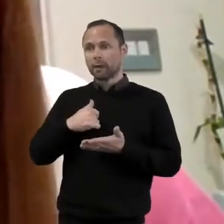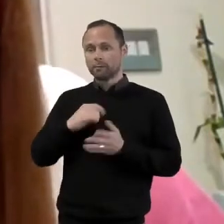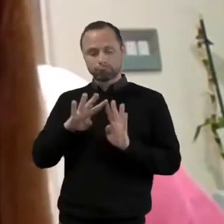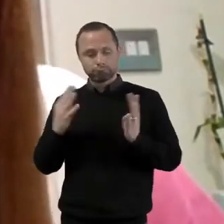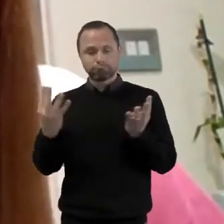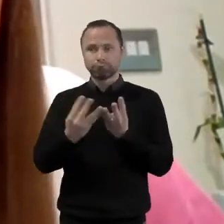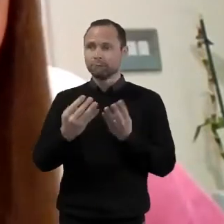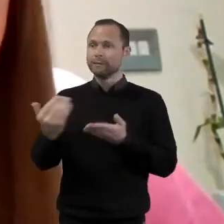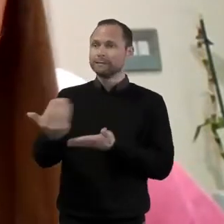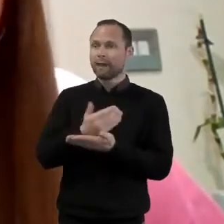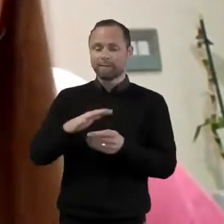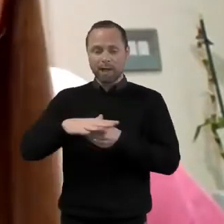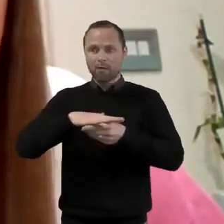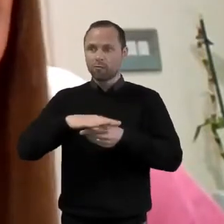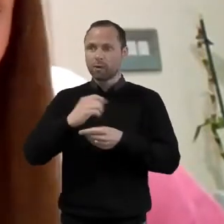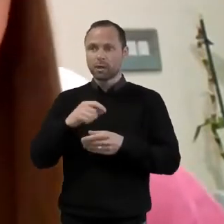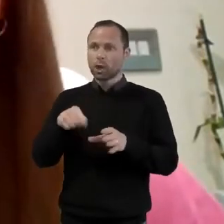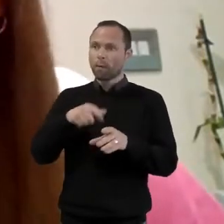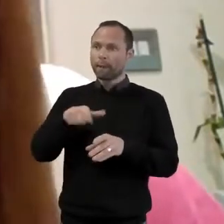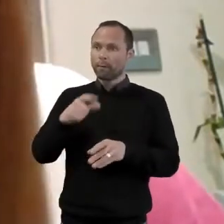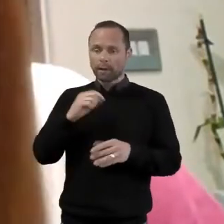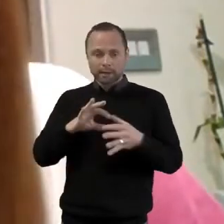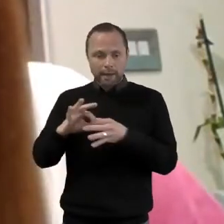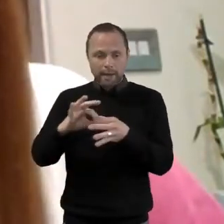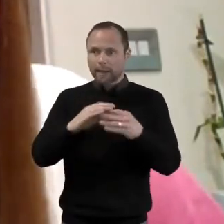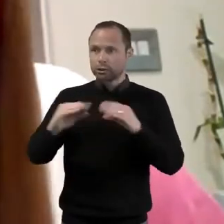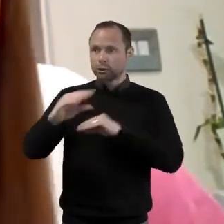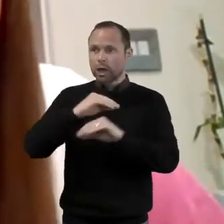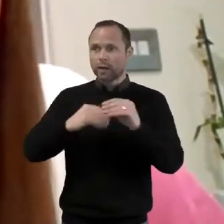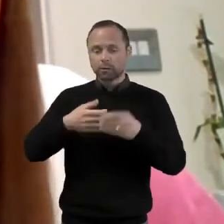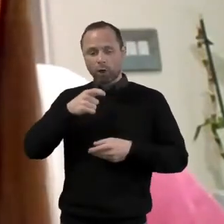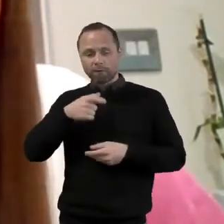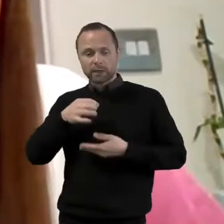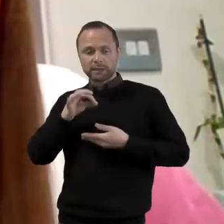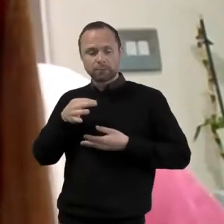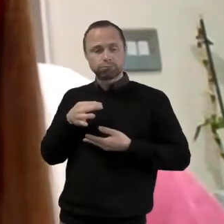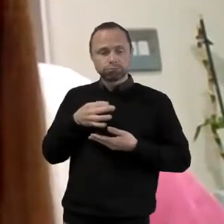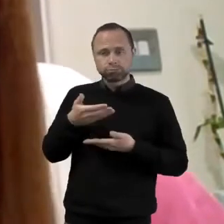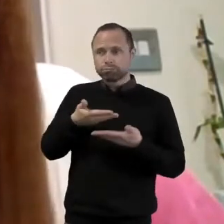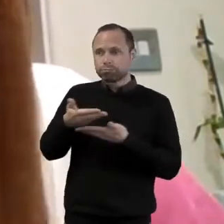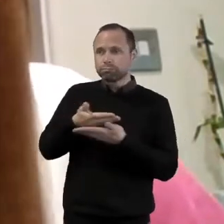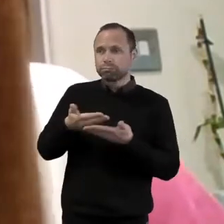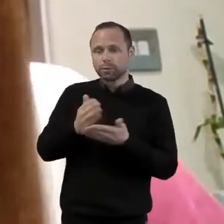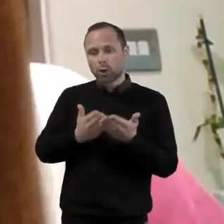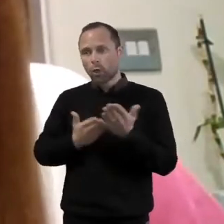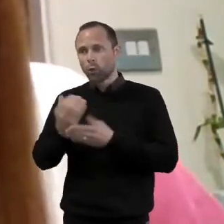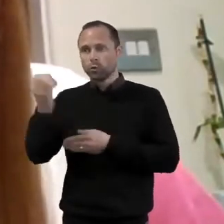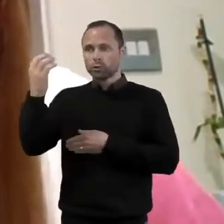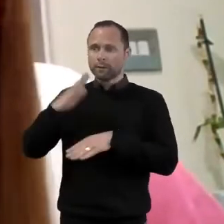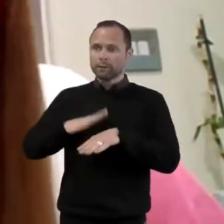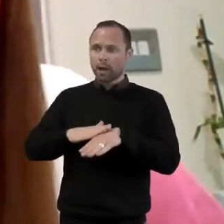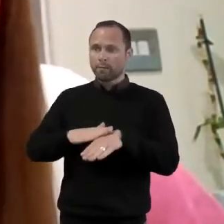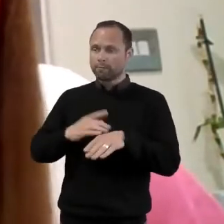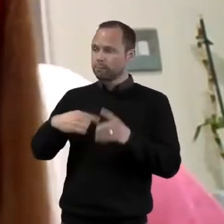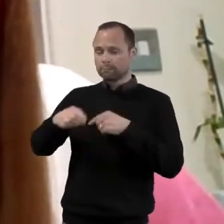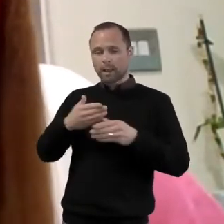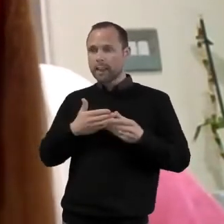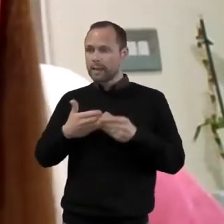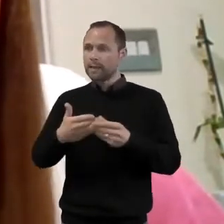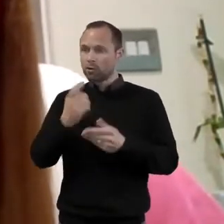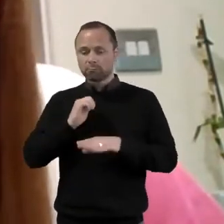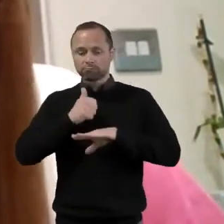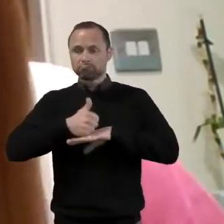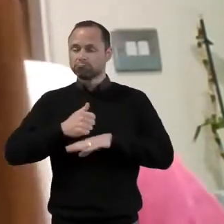place to hang out, connect and chat over the long summer, where good listening and relationship